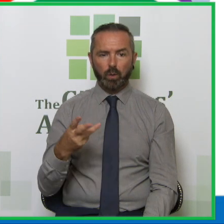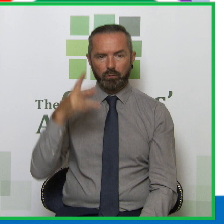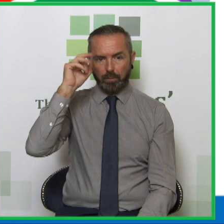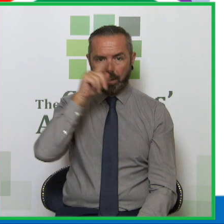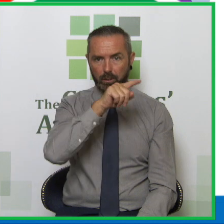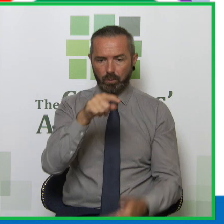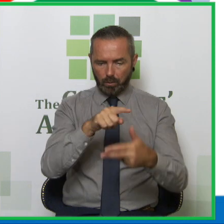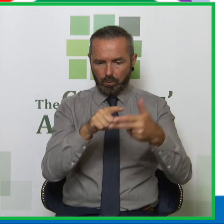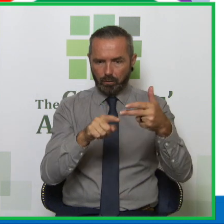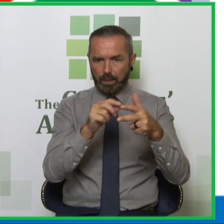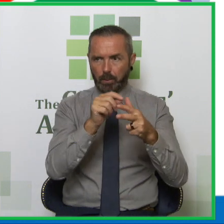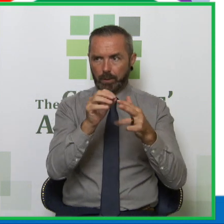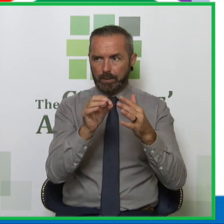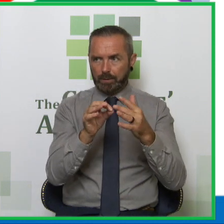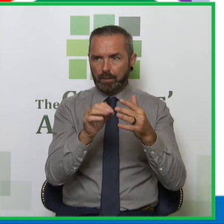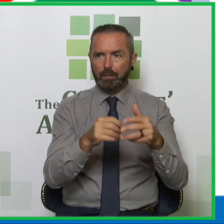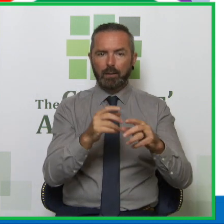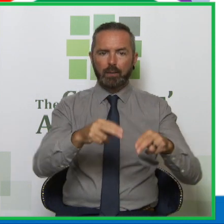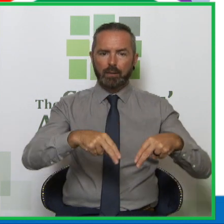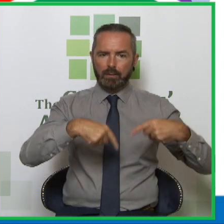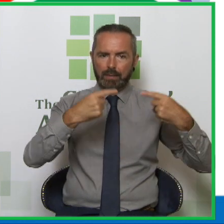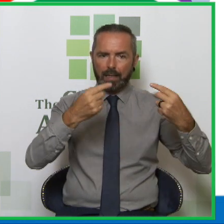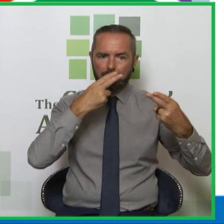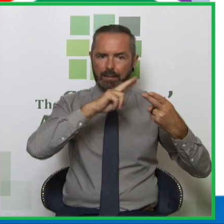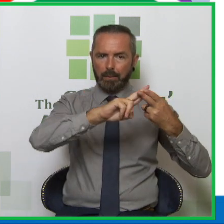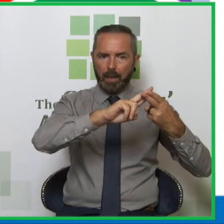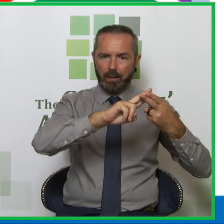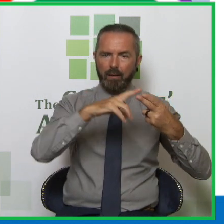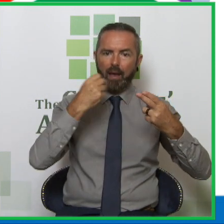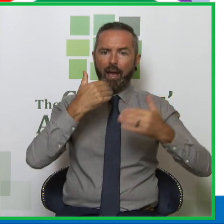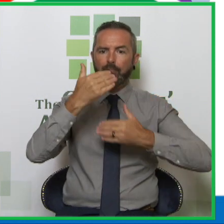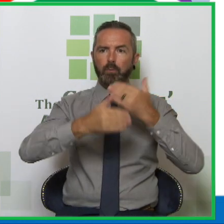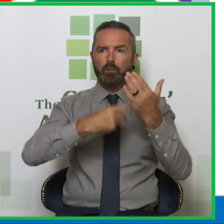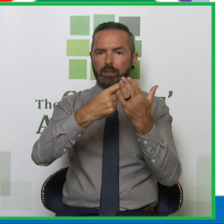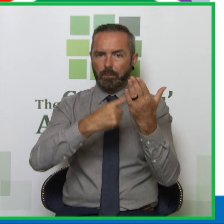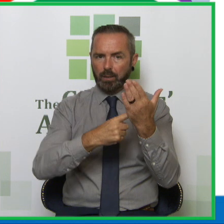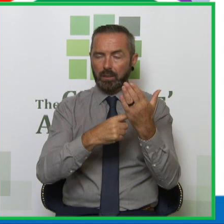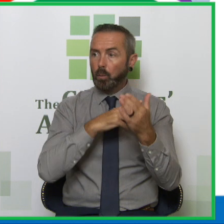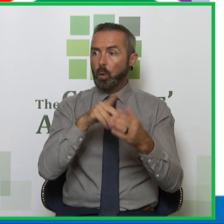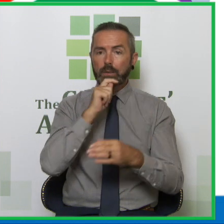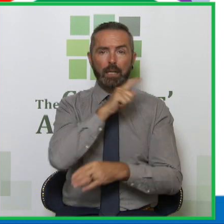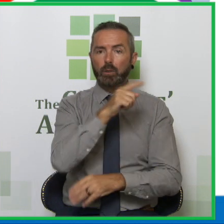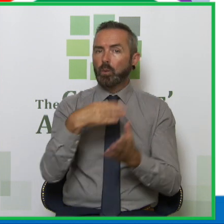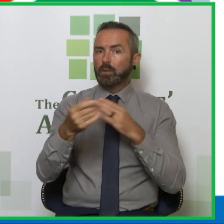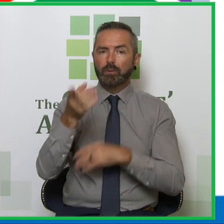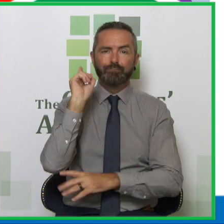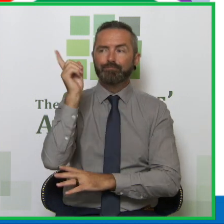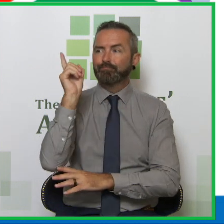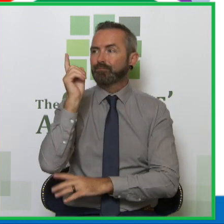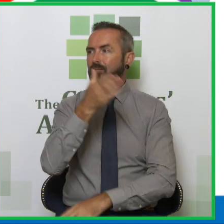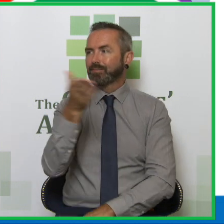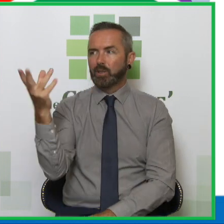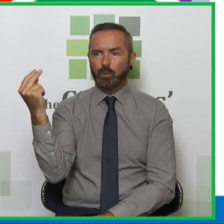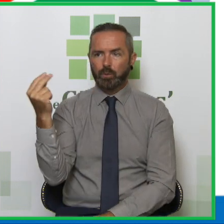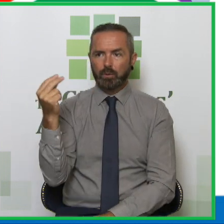points. Tackle stigma. Have progressive policy. I'm not going to tell you what to do. You're the ones listening to the evidence.